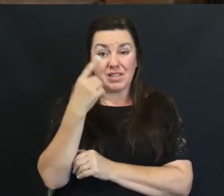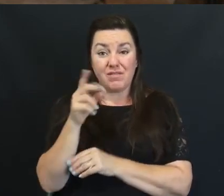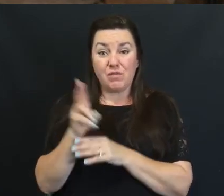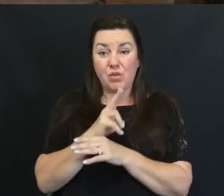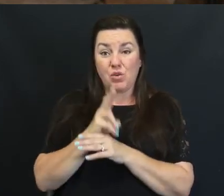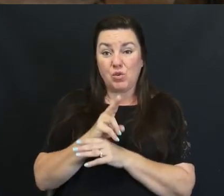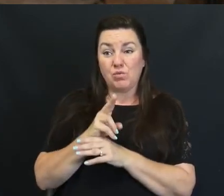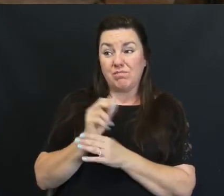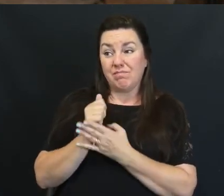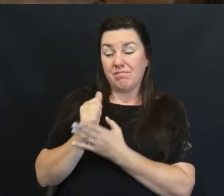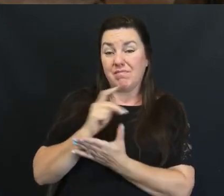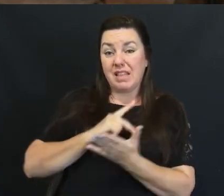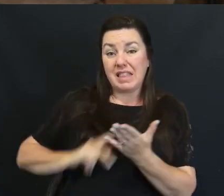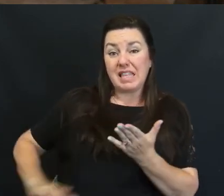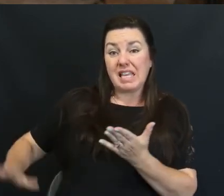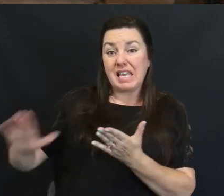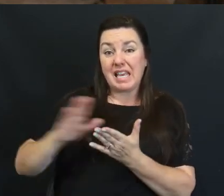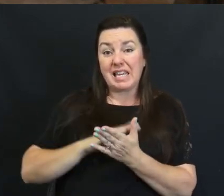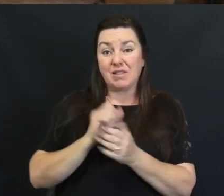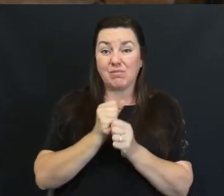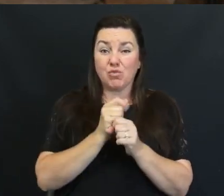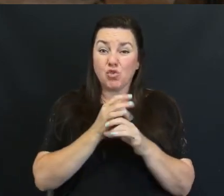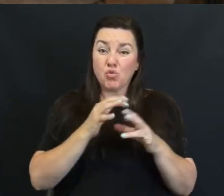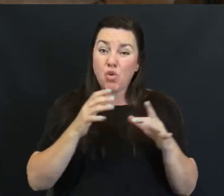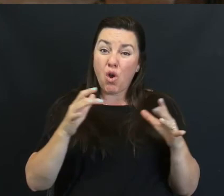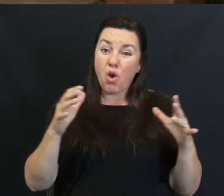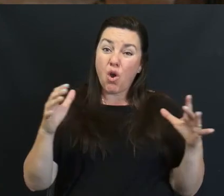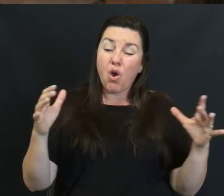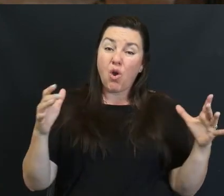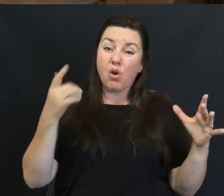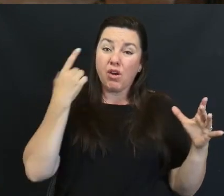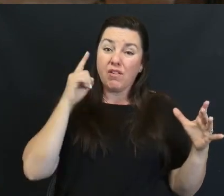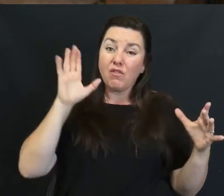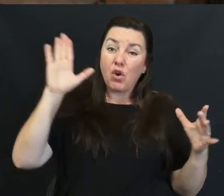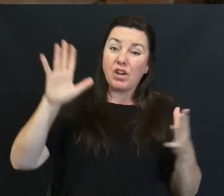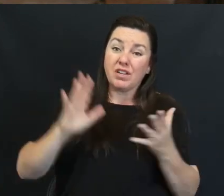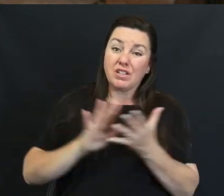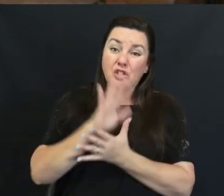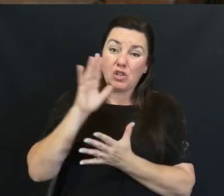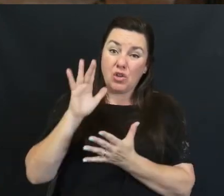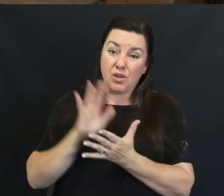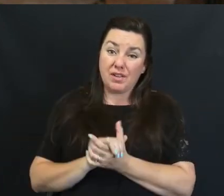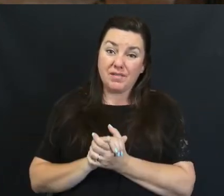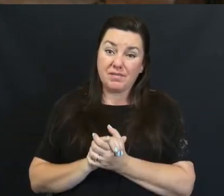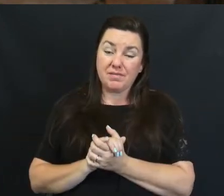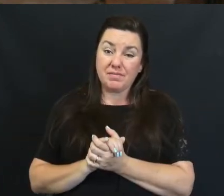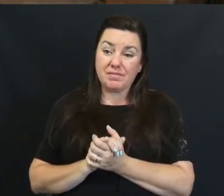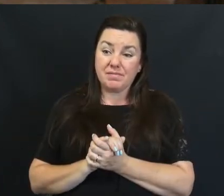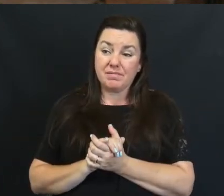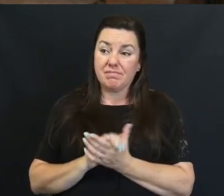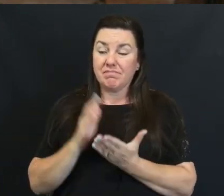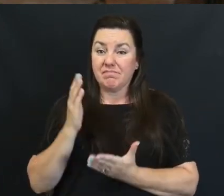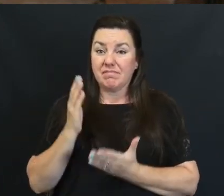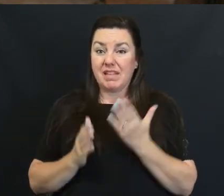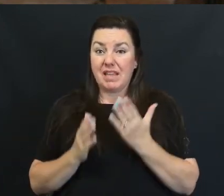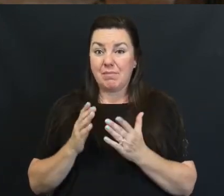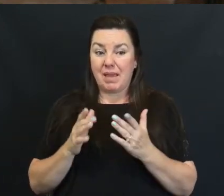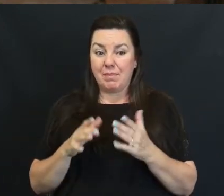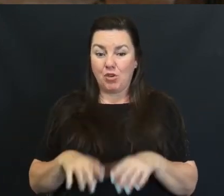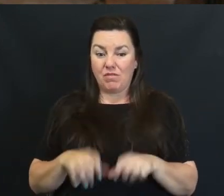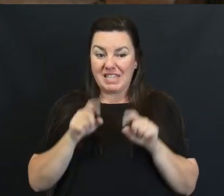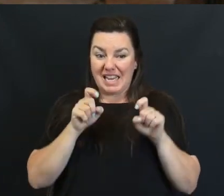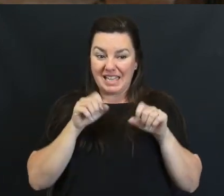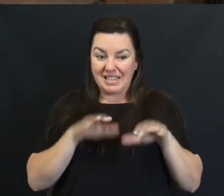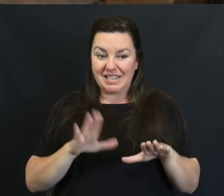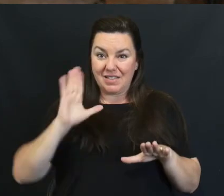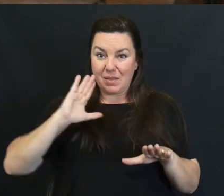Use Of The Kingdom To Grow His Kingdom For His Glory And You May Have Taken One In The Past Or Maybe